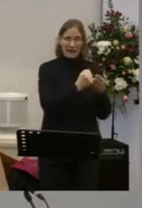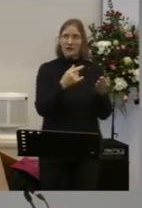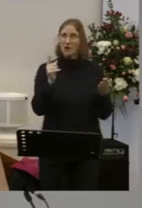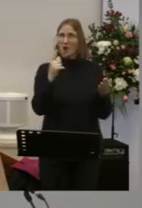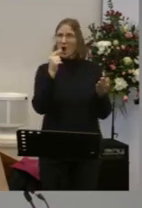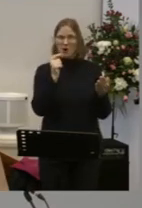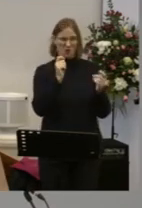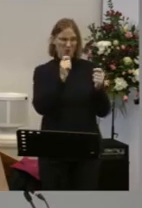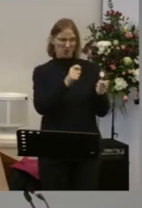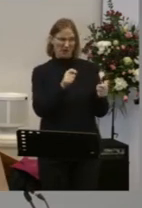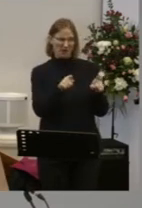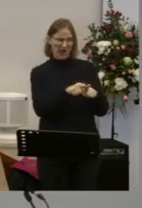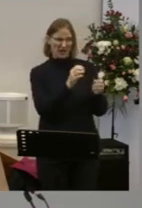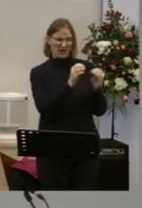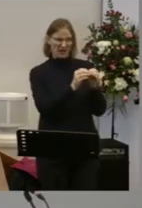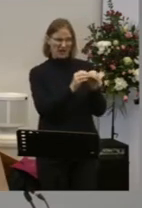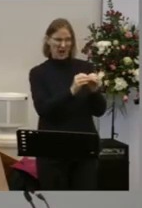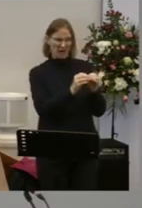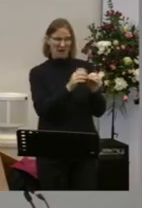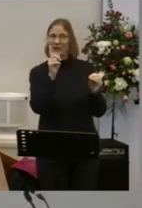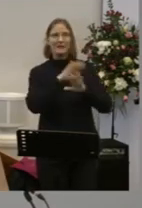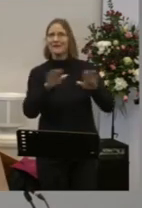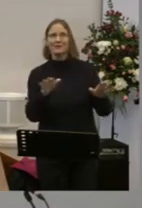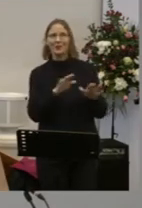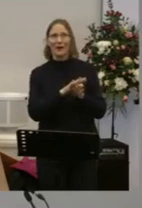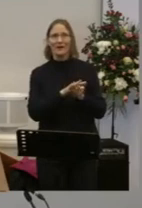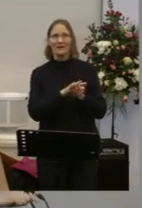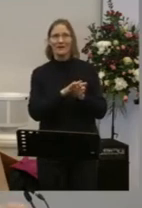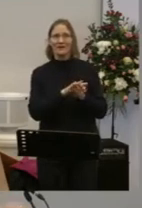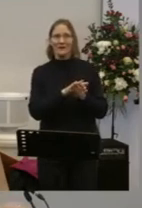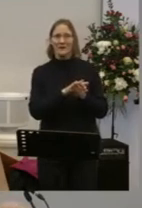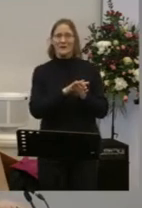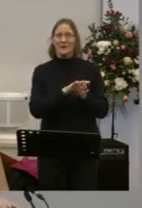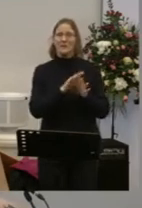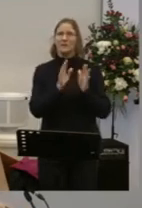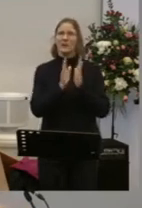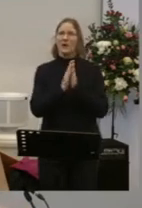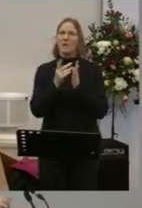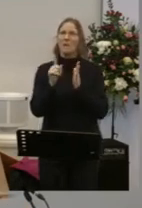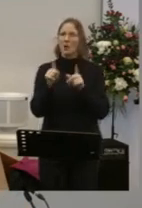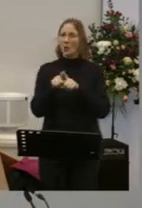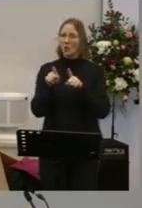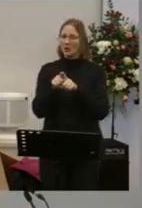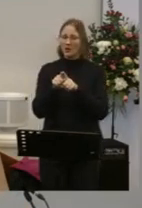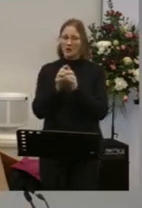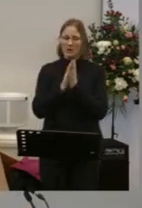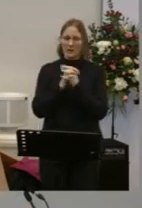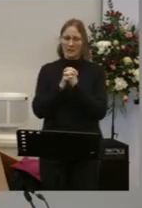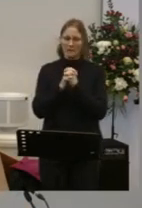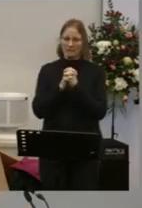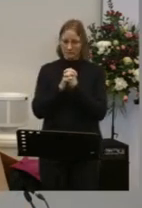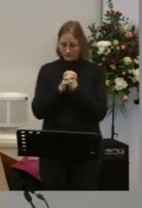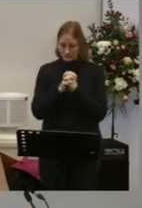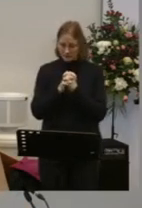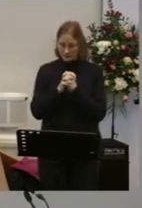us As we don't deserve Do you know When God looks at you And all of those things That you